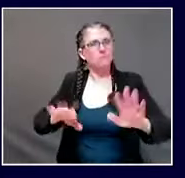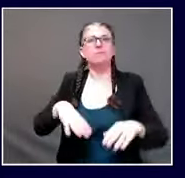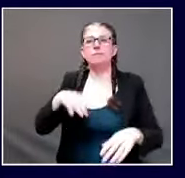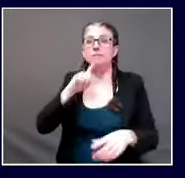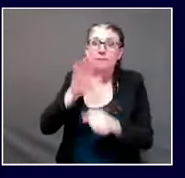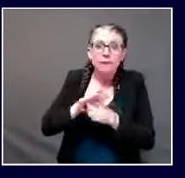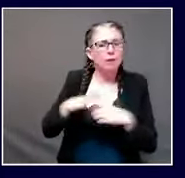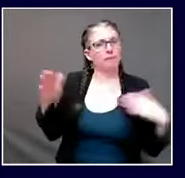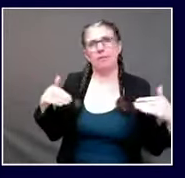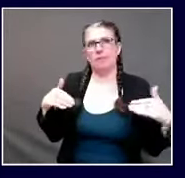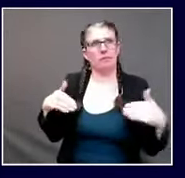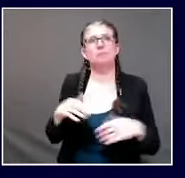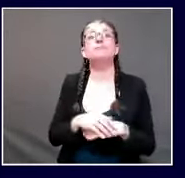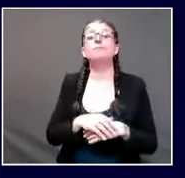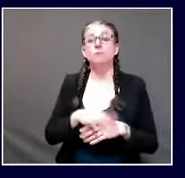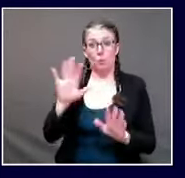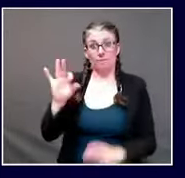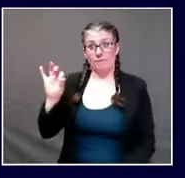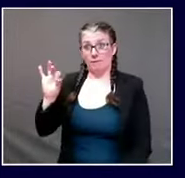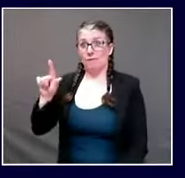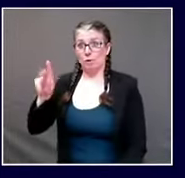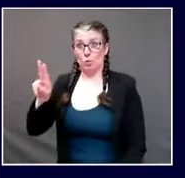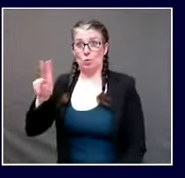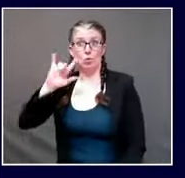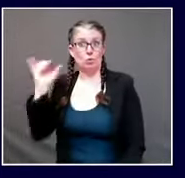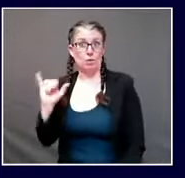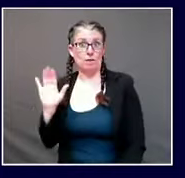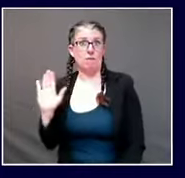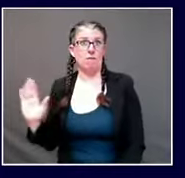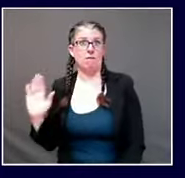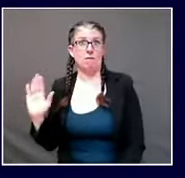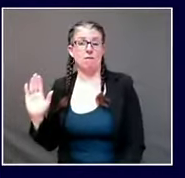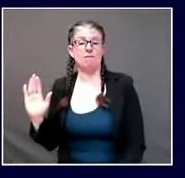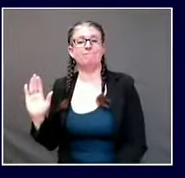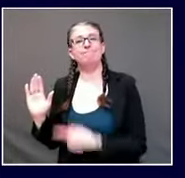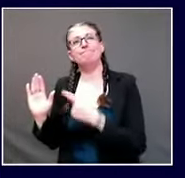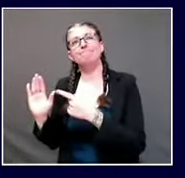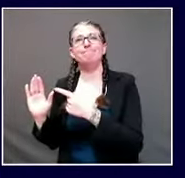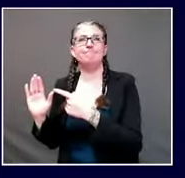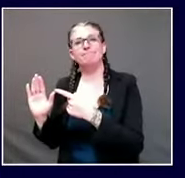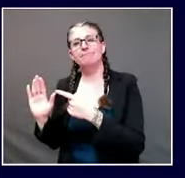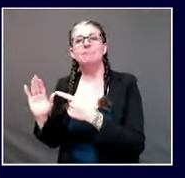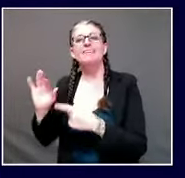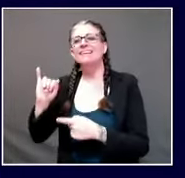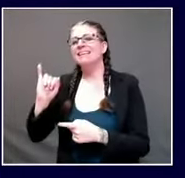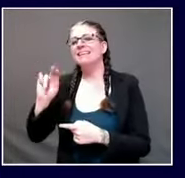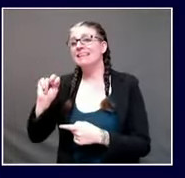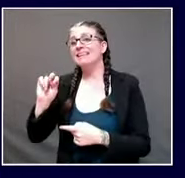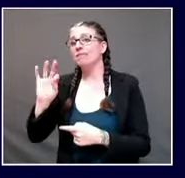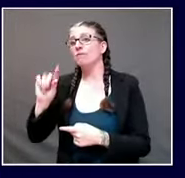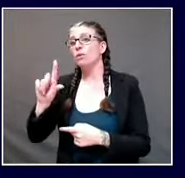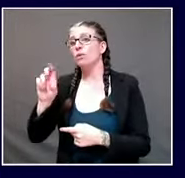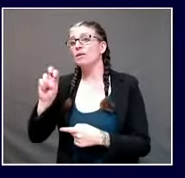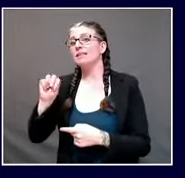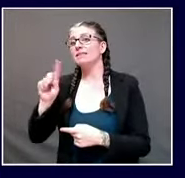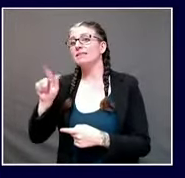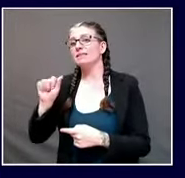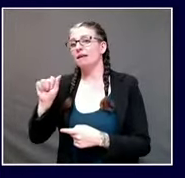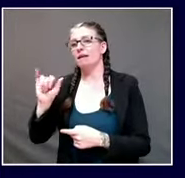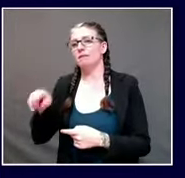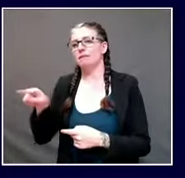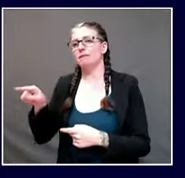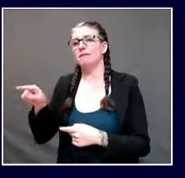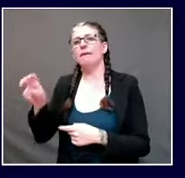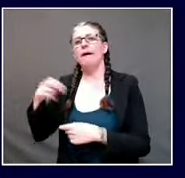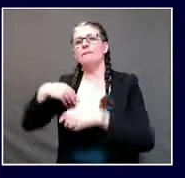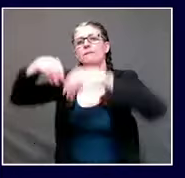viruses in the influenza family that circulate and change from year to year not that they mutate but some